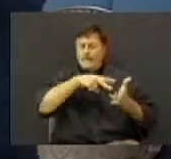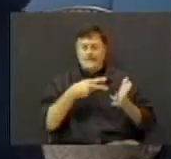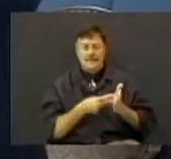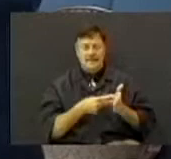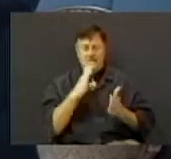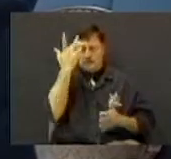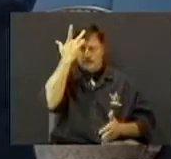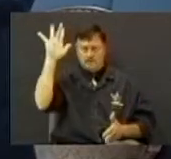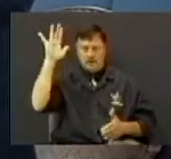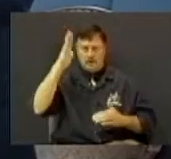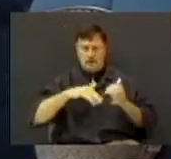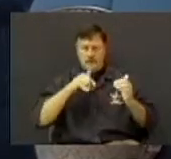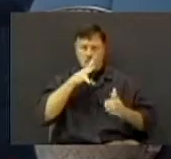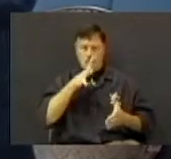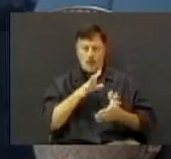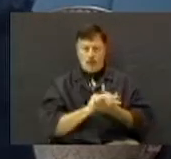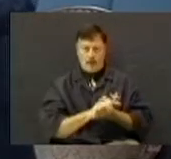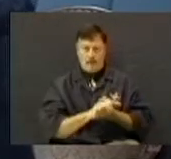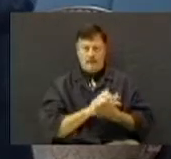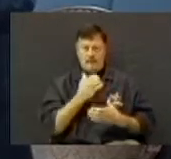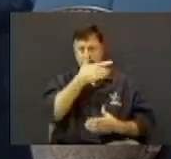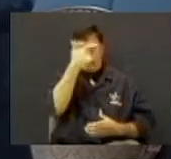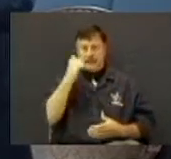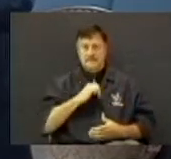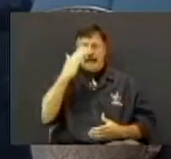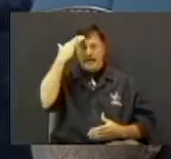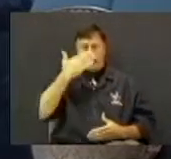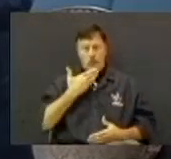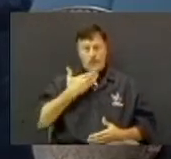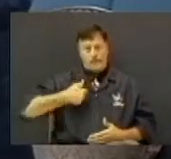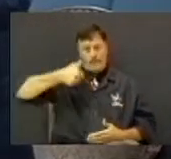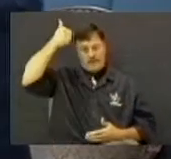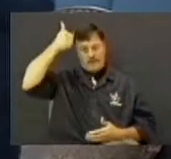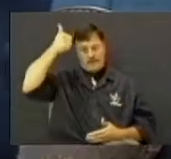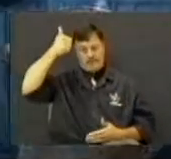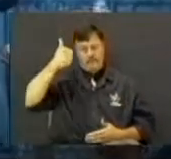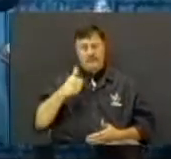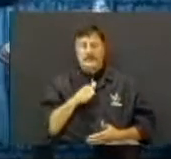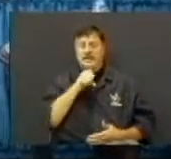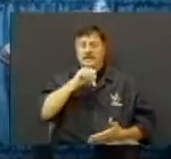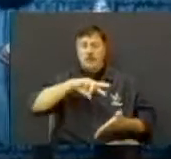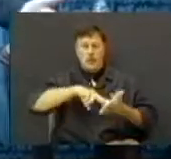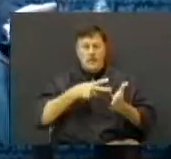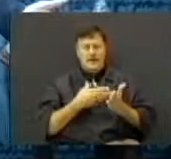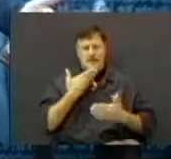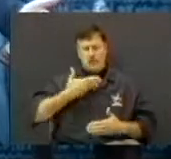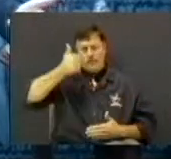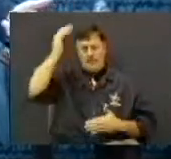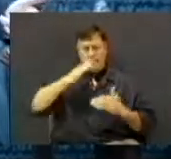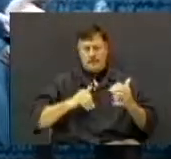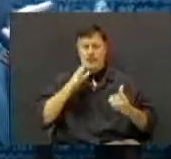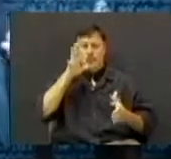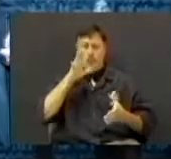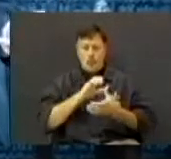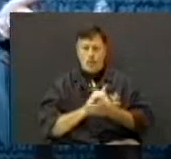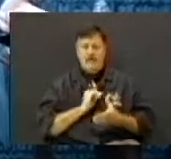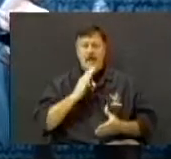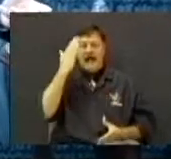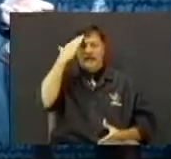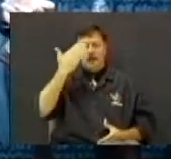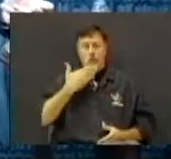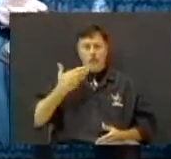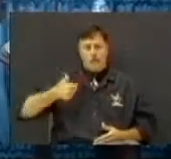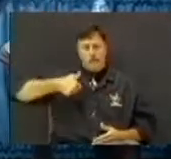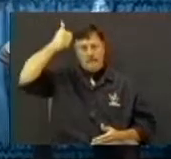smarter than your wife, because I know better. It doesn't mean you're better than your wife. I know better.